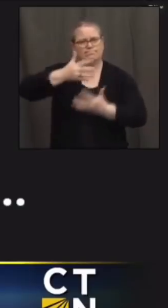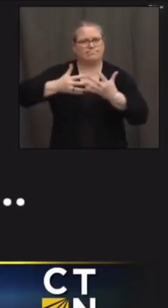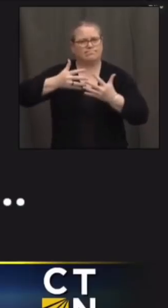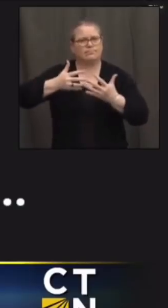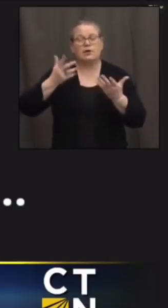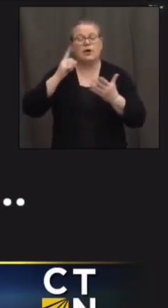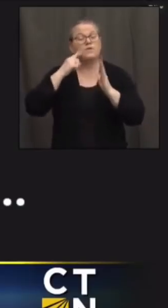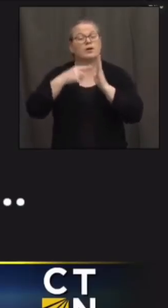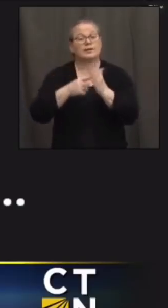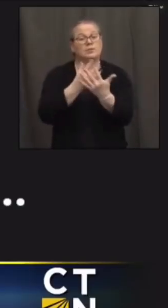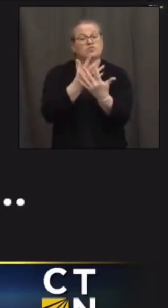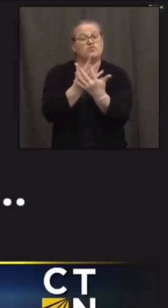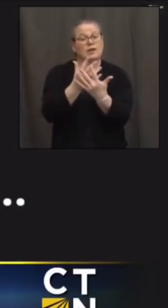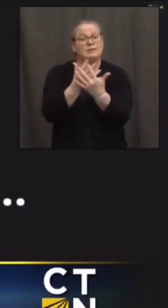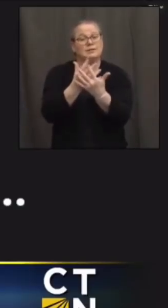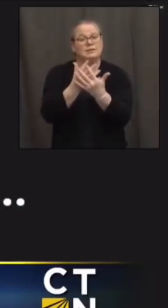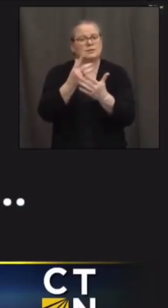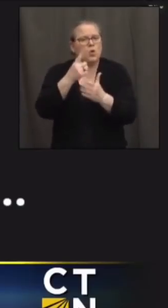look like